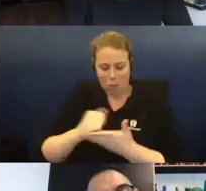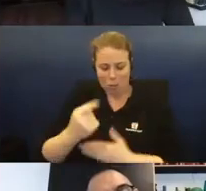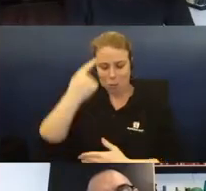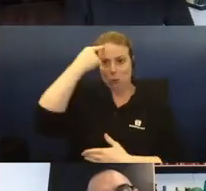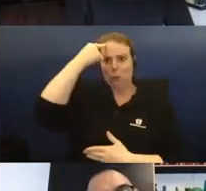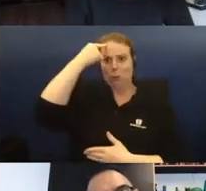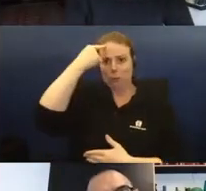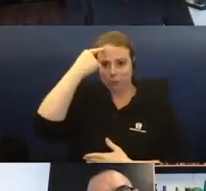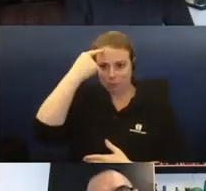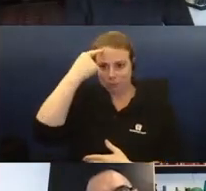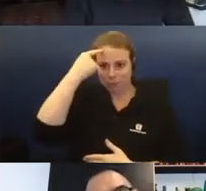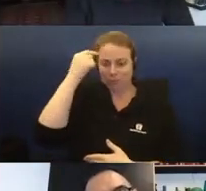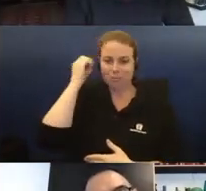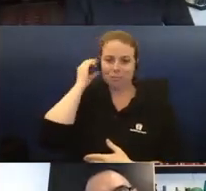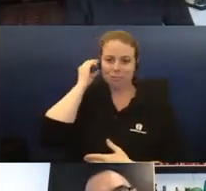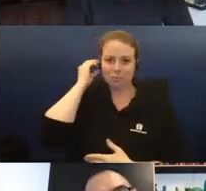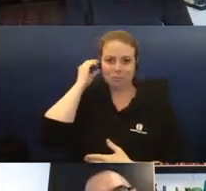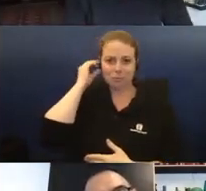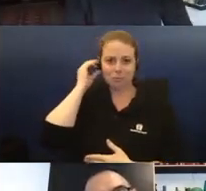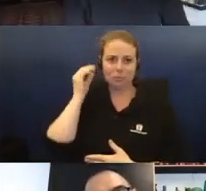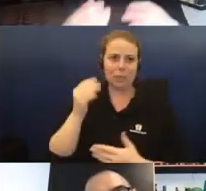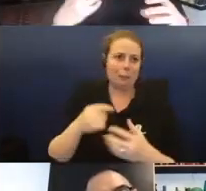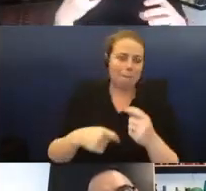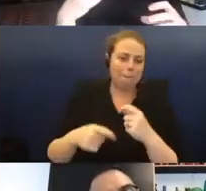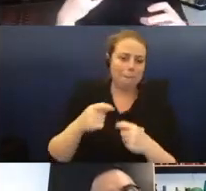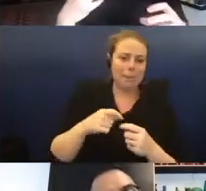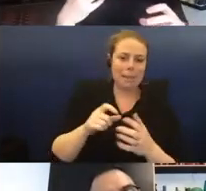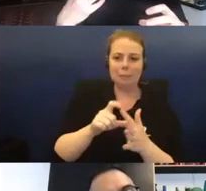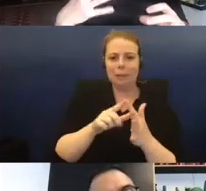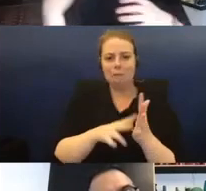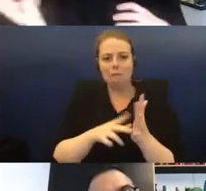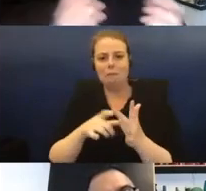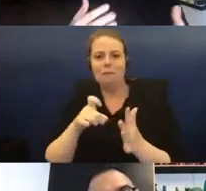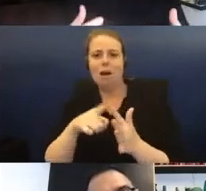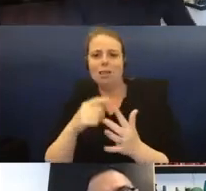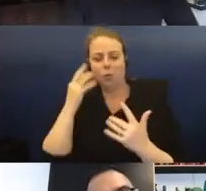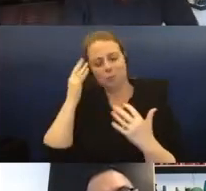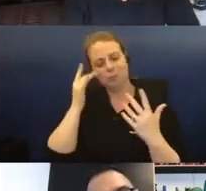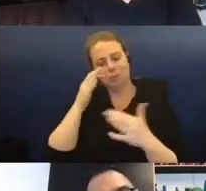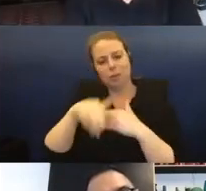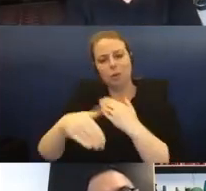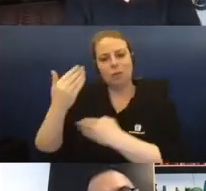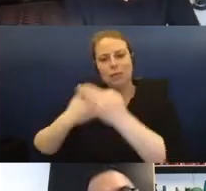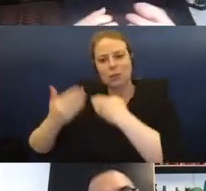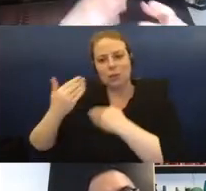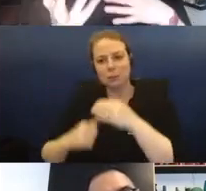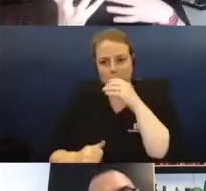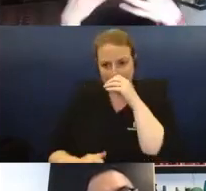device for sort of thinking about these histories and